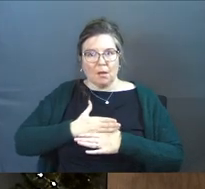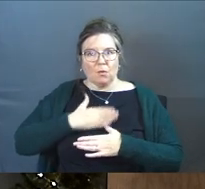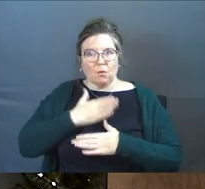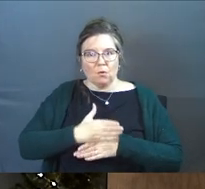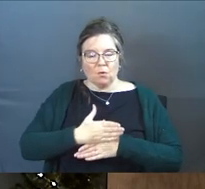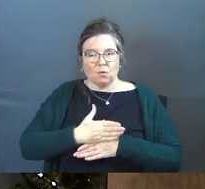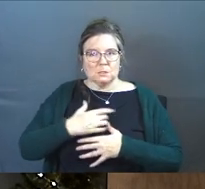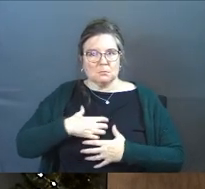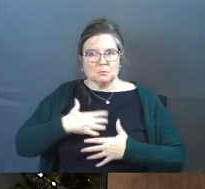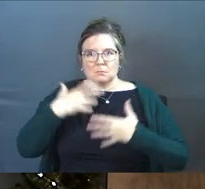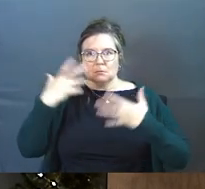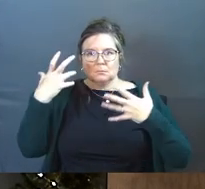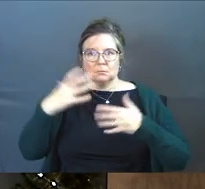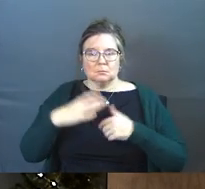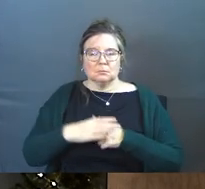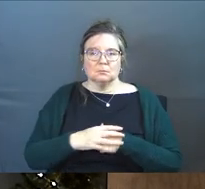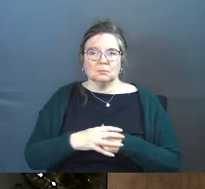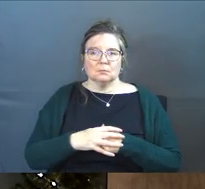bothered, outraged.